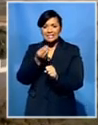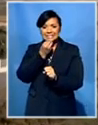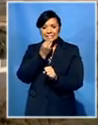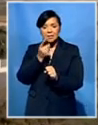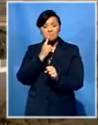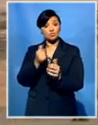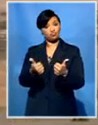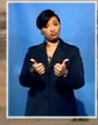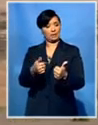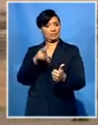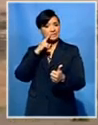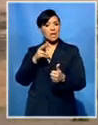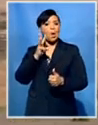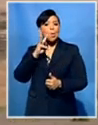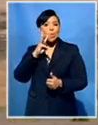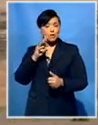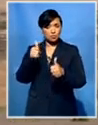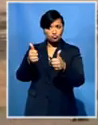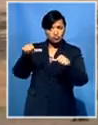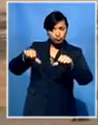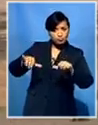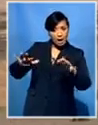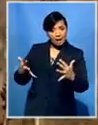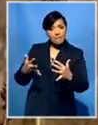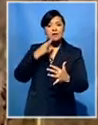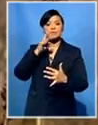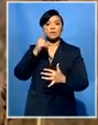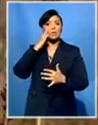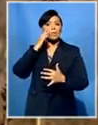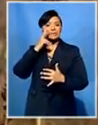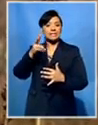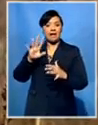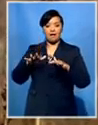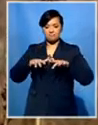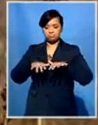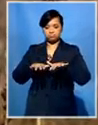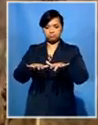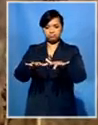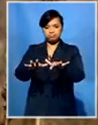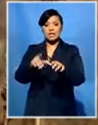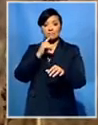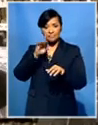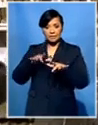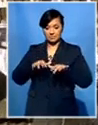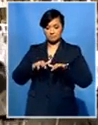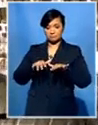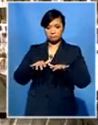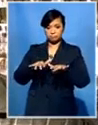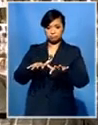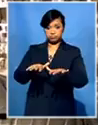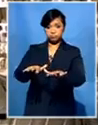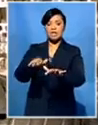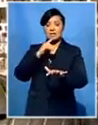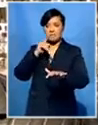very good indicators of water quality because, you you get the sort of trophic level disruption. So if you have predators, it generally means you